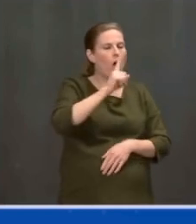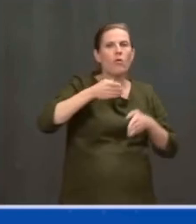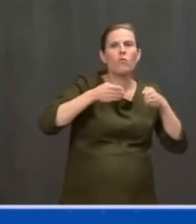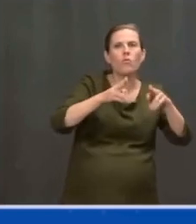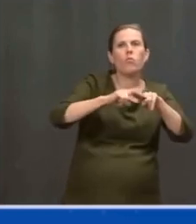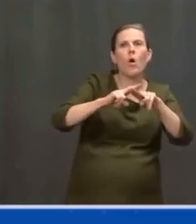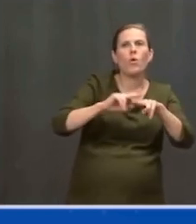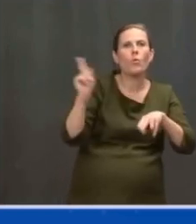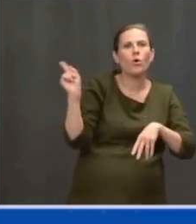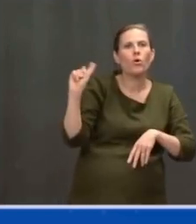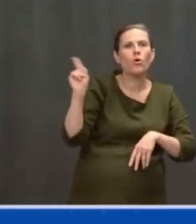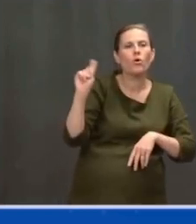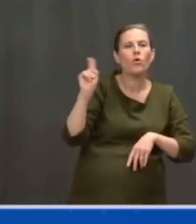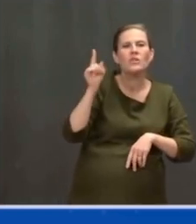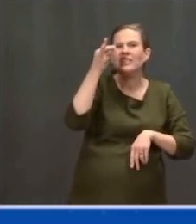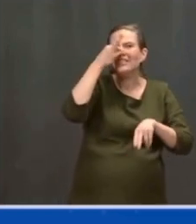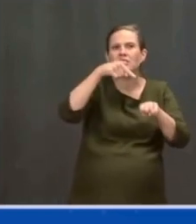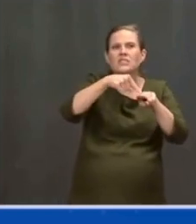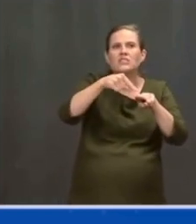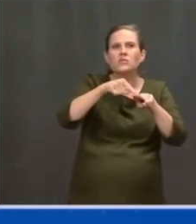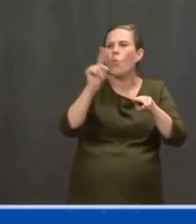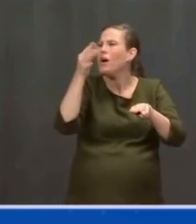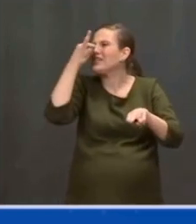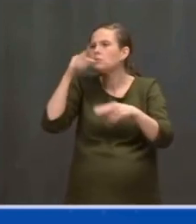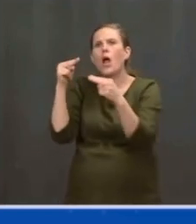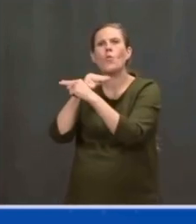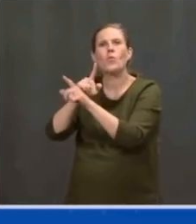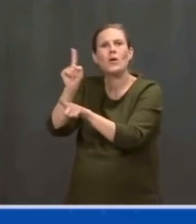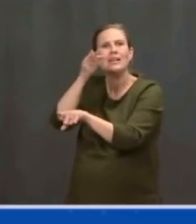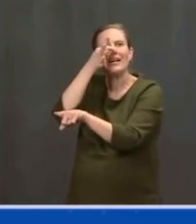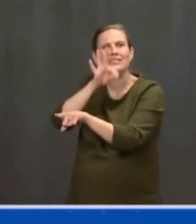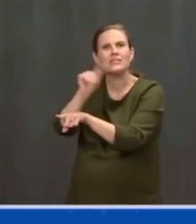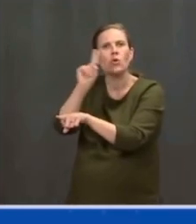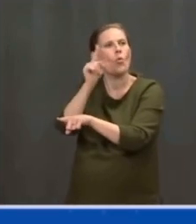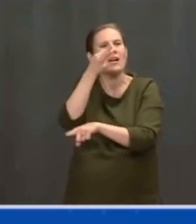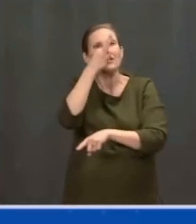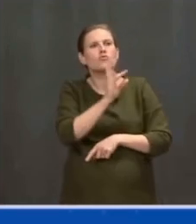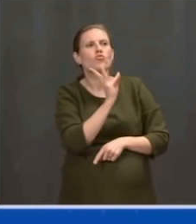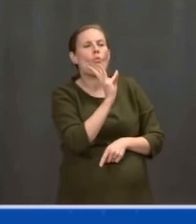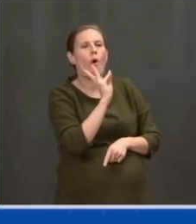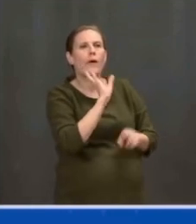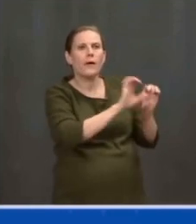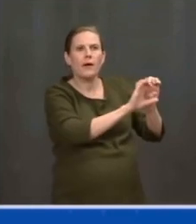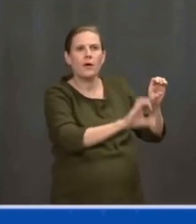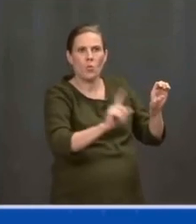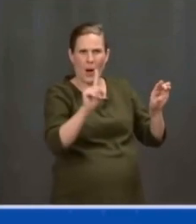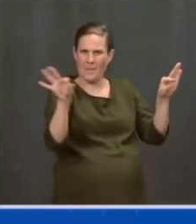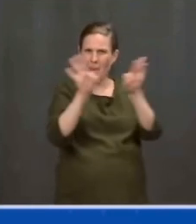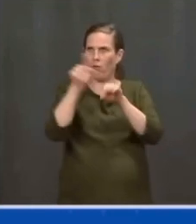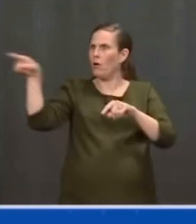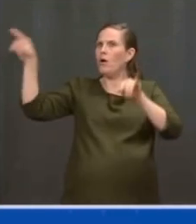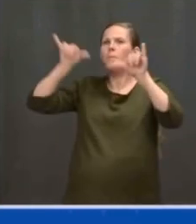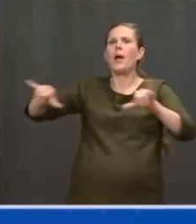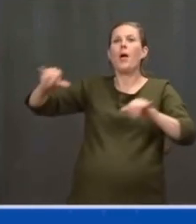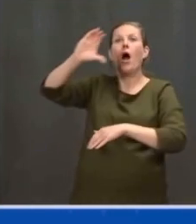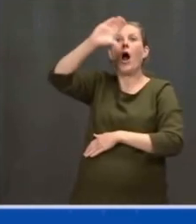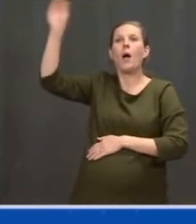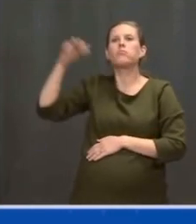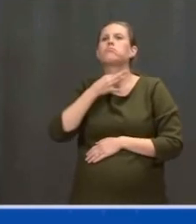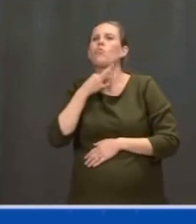What access to the interstate do I have? What's the water like? Tell me about it. It goes on and on. It's about infrastructure.